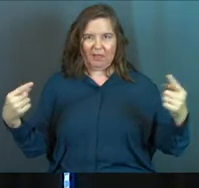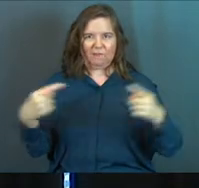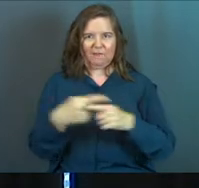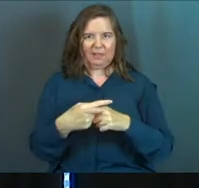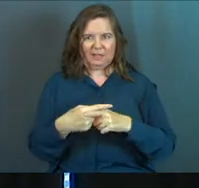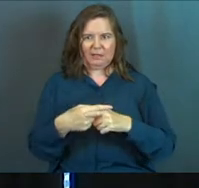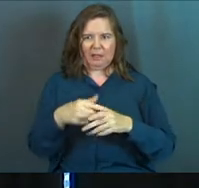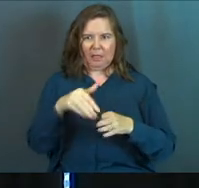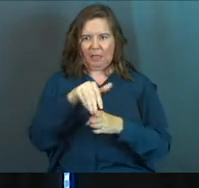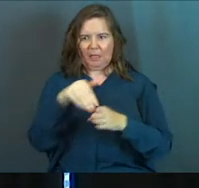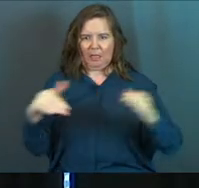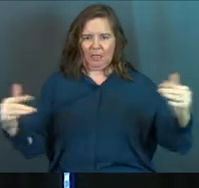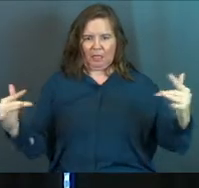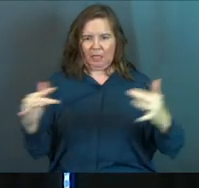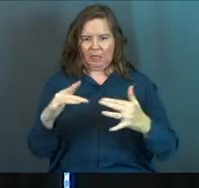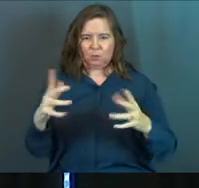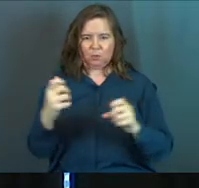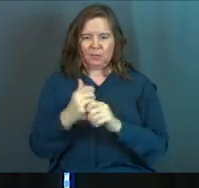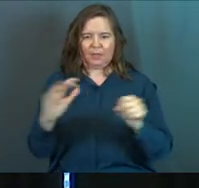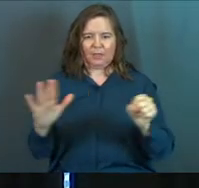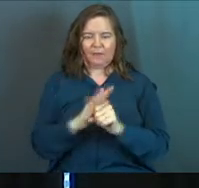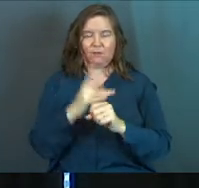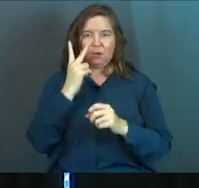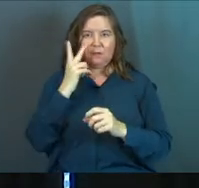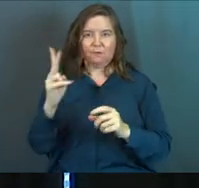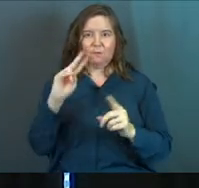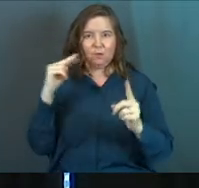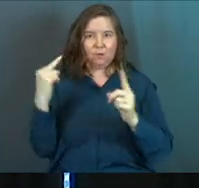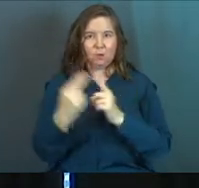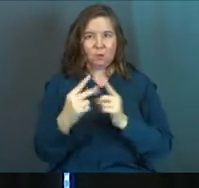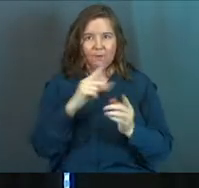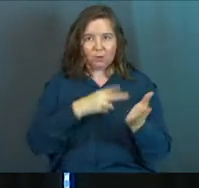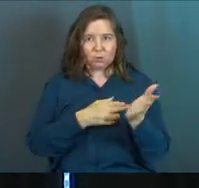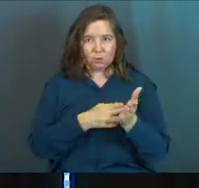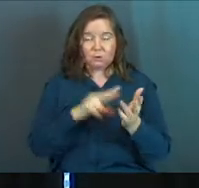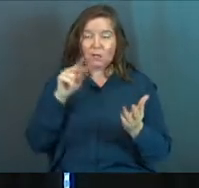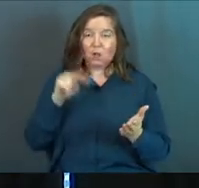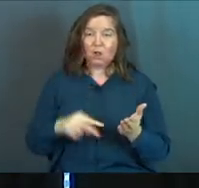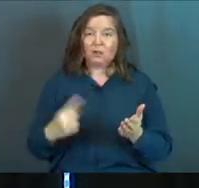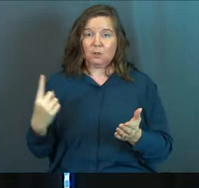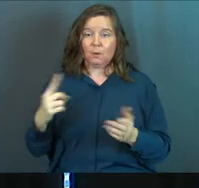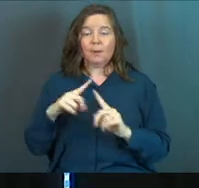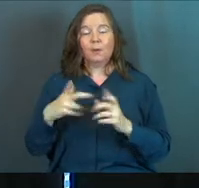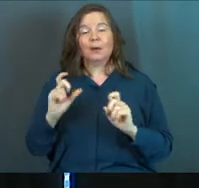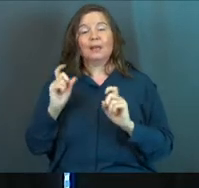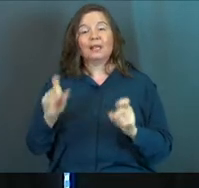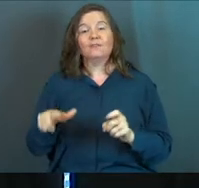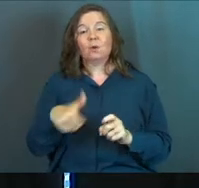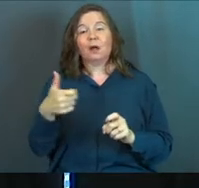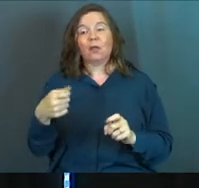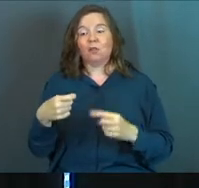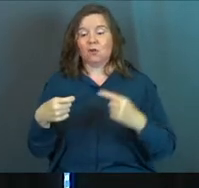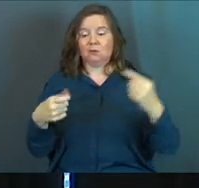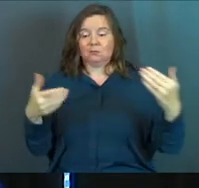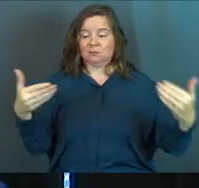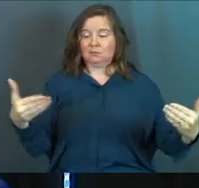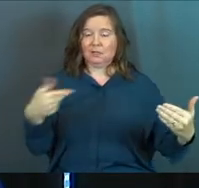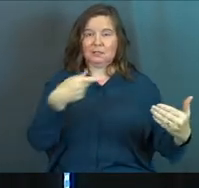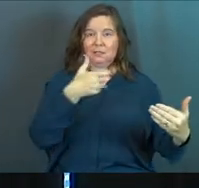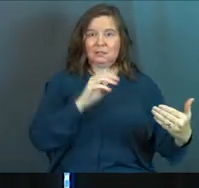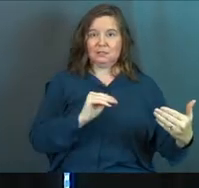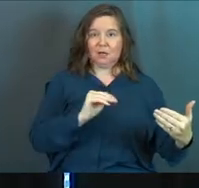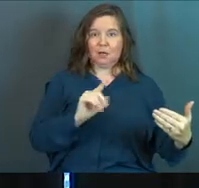proverb in order to get the three-dimensional view of what that truth is. So let's look at this one, but I'm going to give you another verse, Psalm